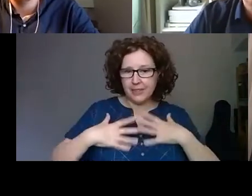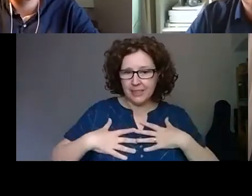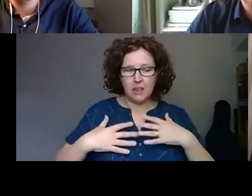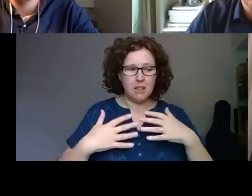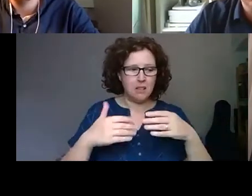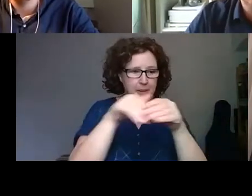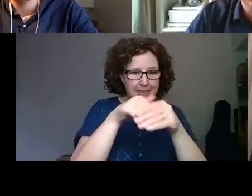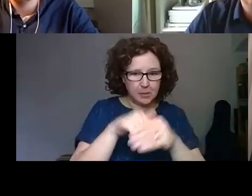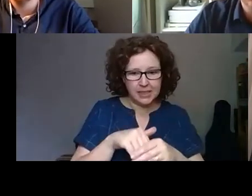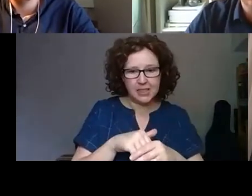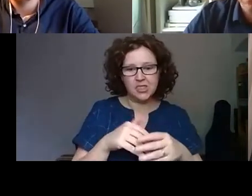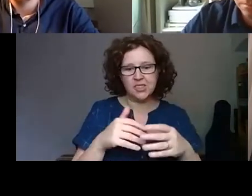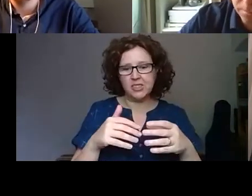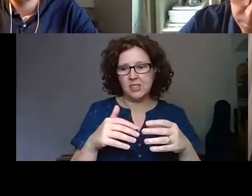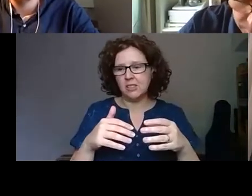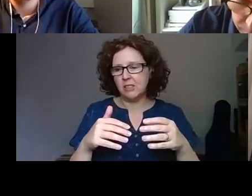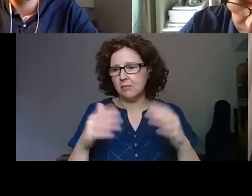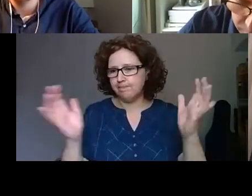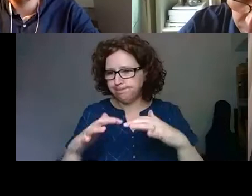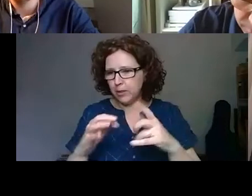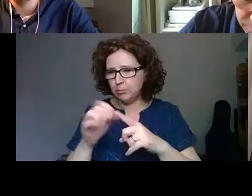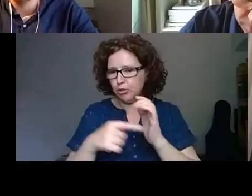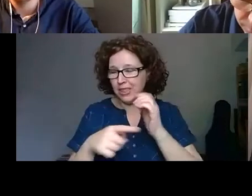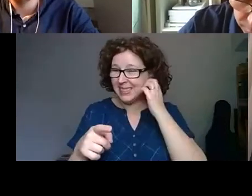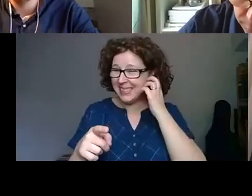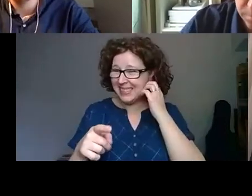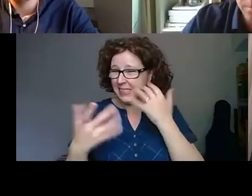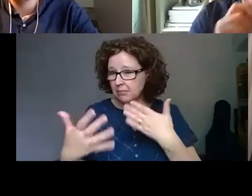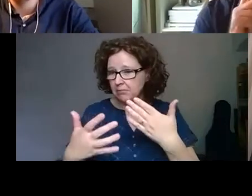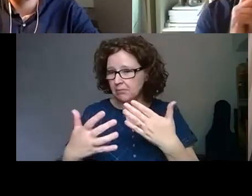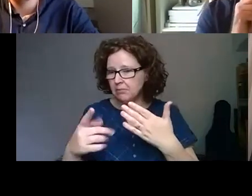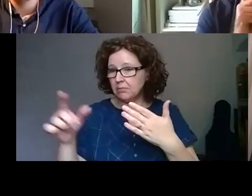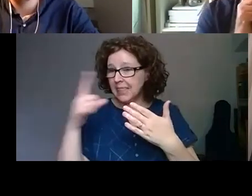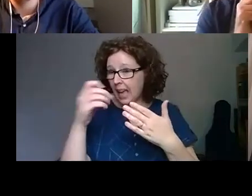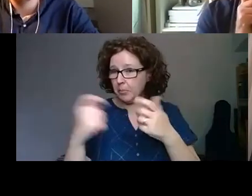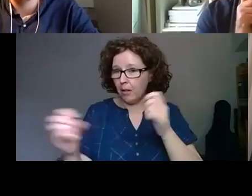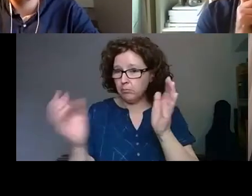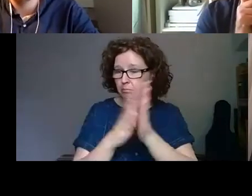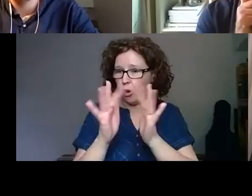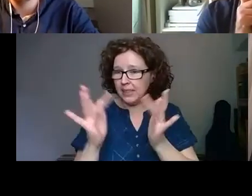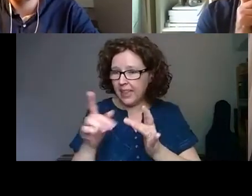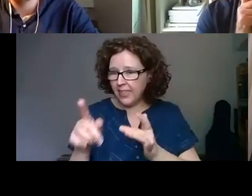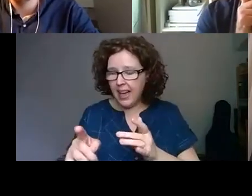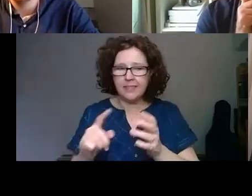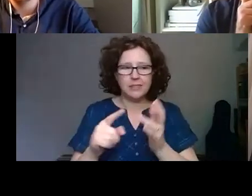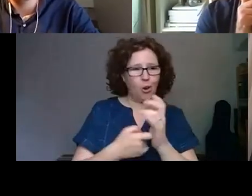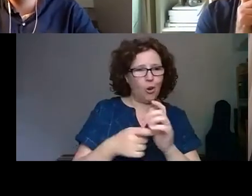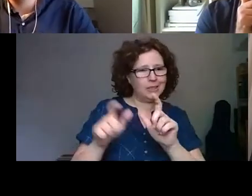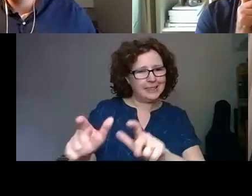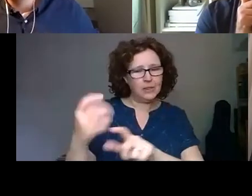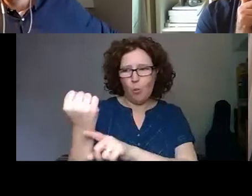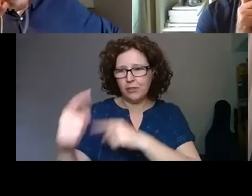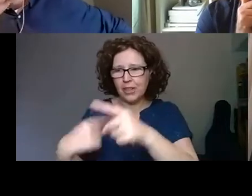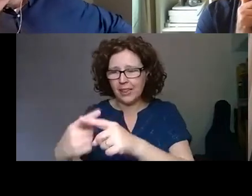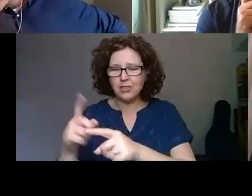projects that could potentially move online. And we've moved current, we are still